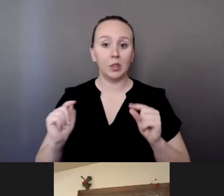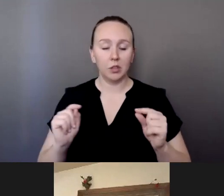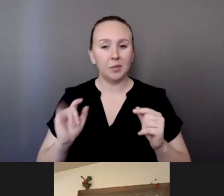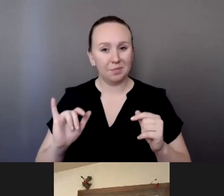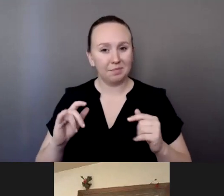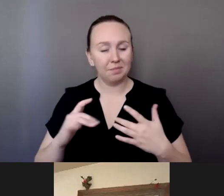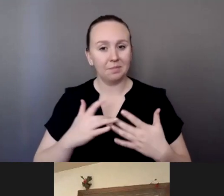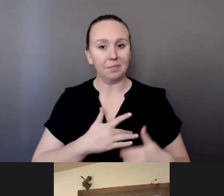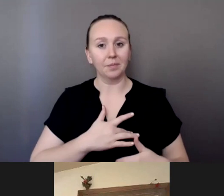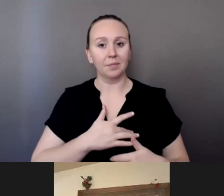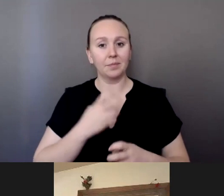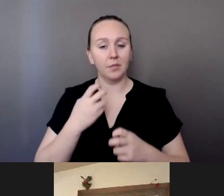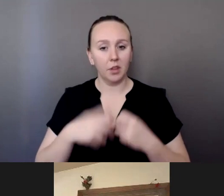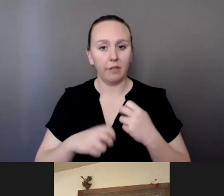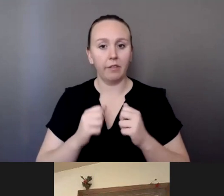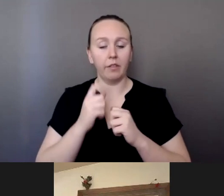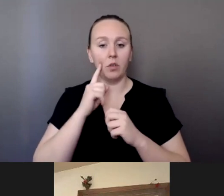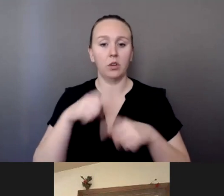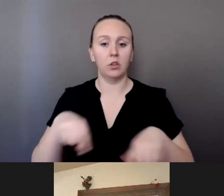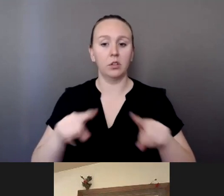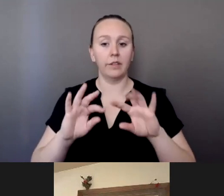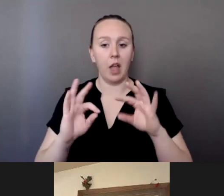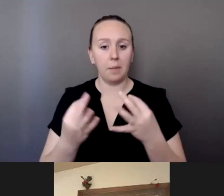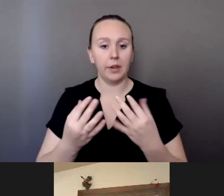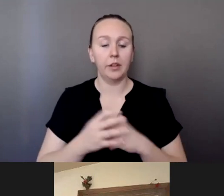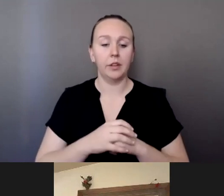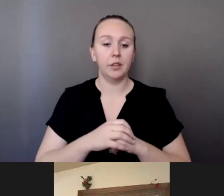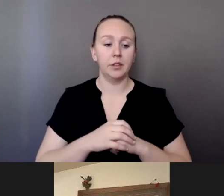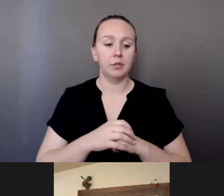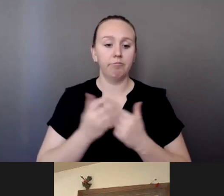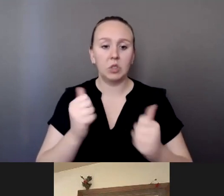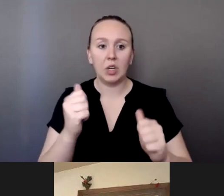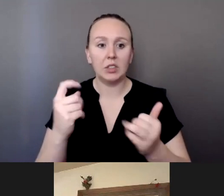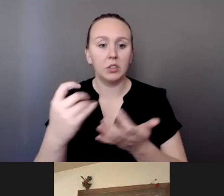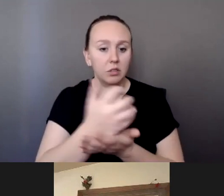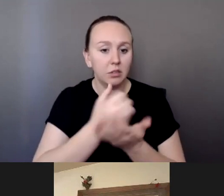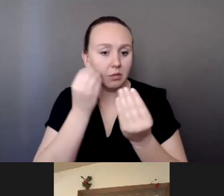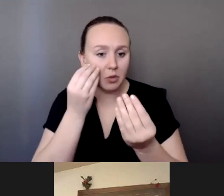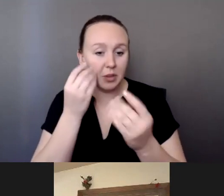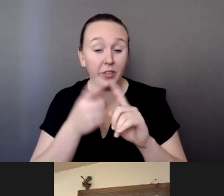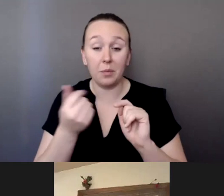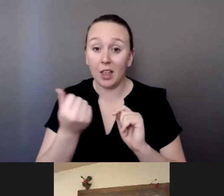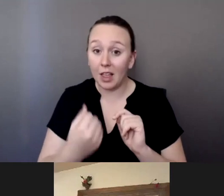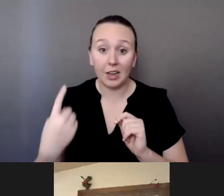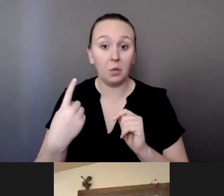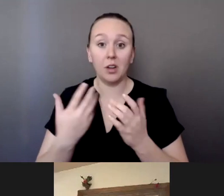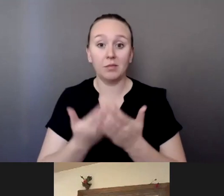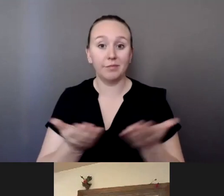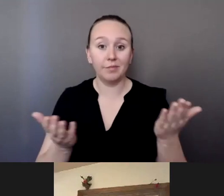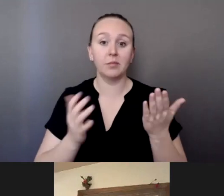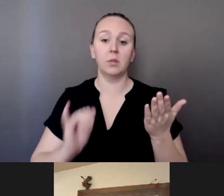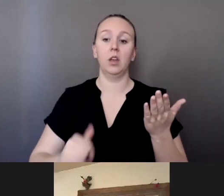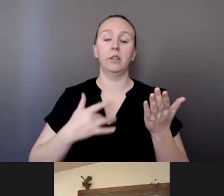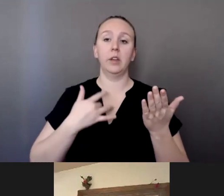for the family trying to find out, get any information from anybody. So that's where we're at